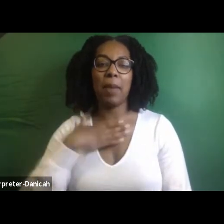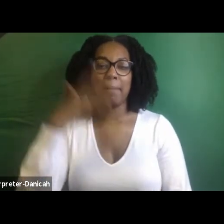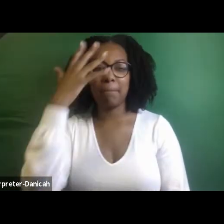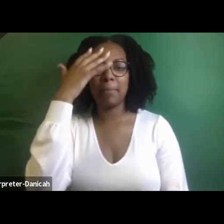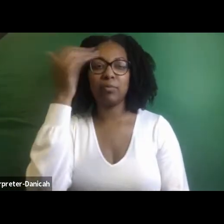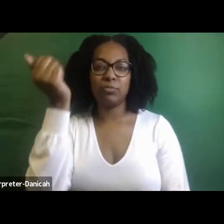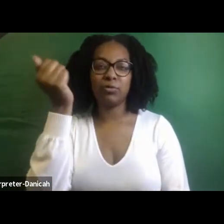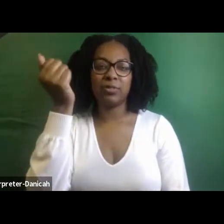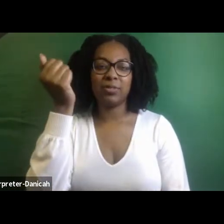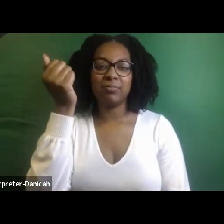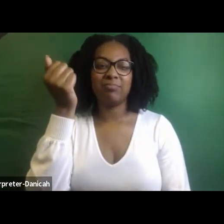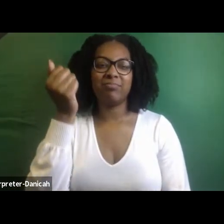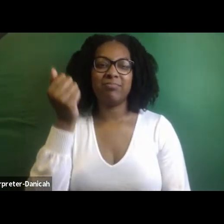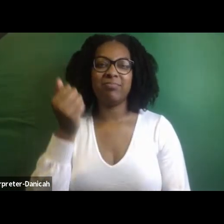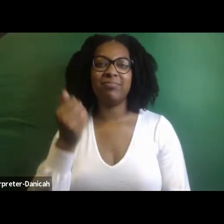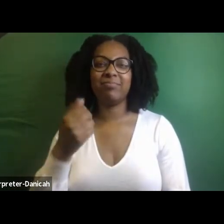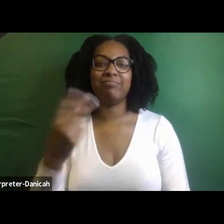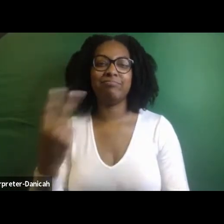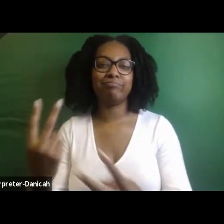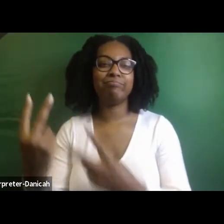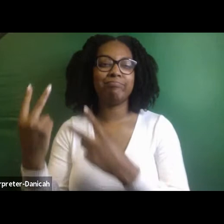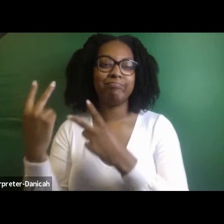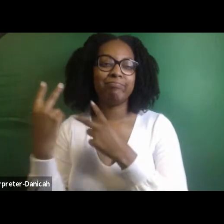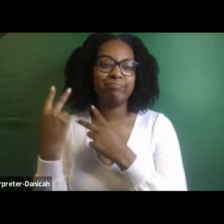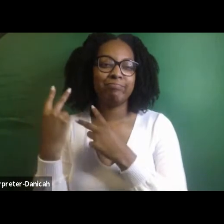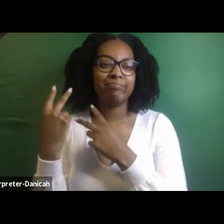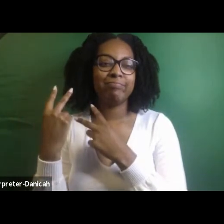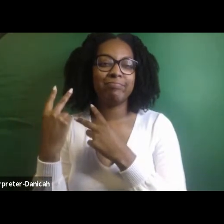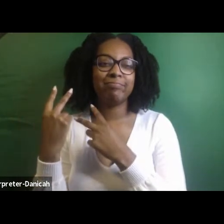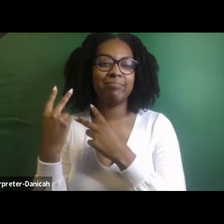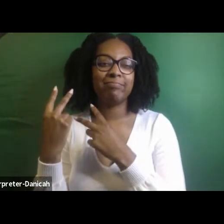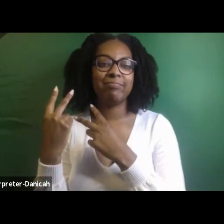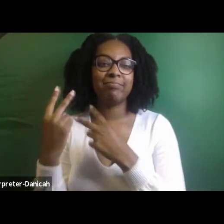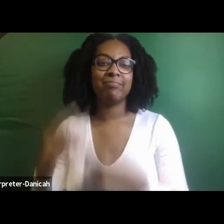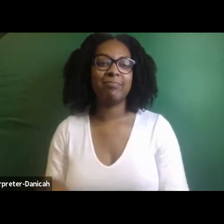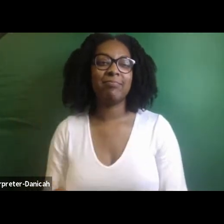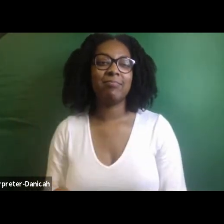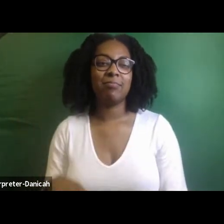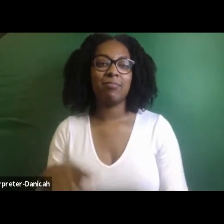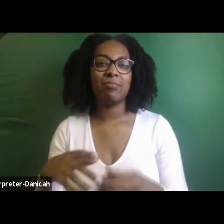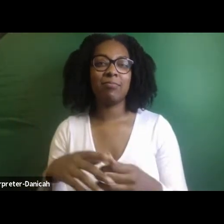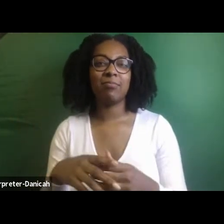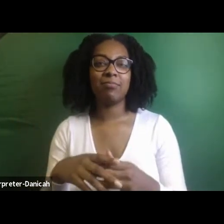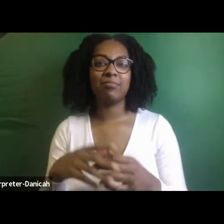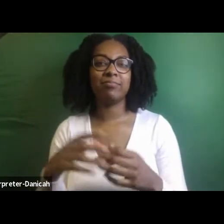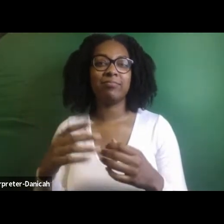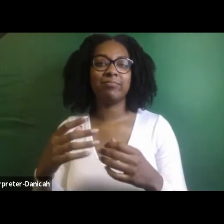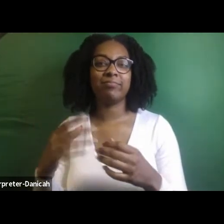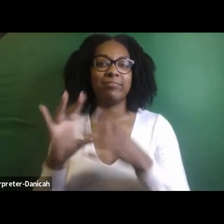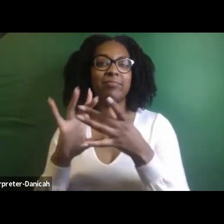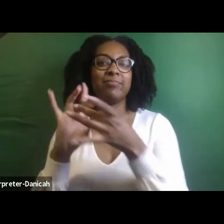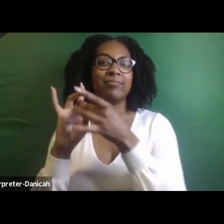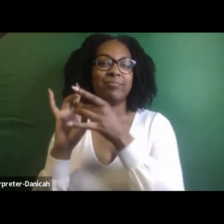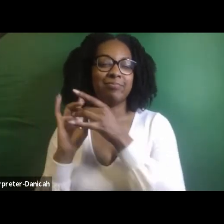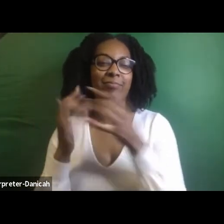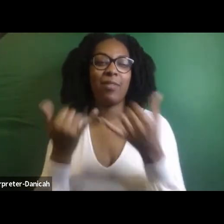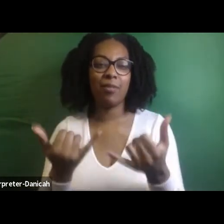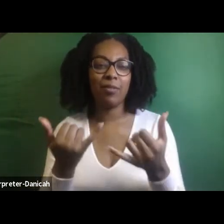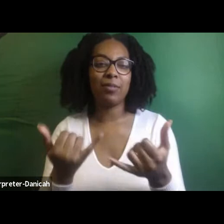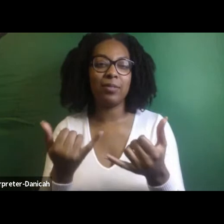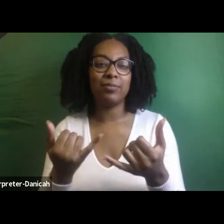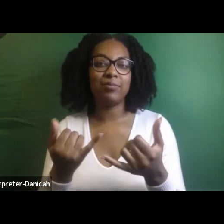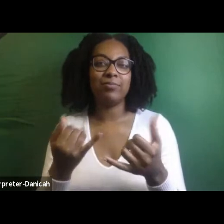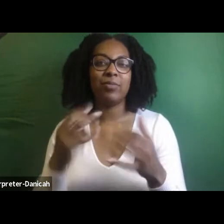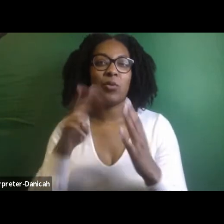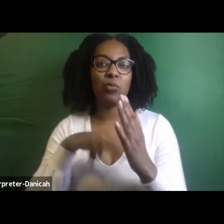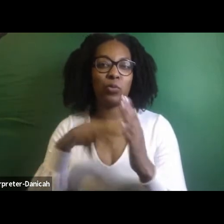that, bringing to us to the current moment, I've been reading Alice Walker's book, In